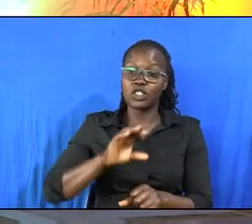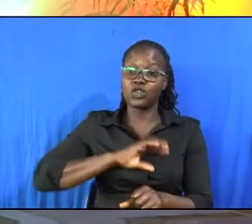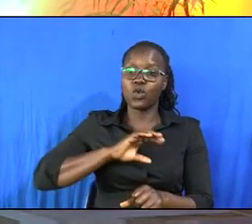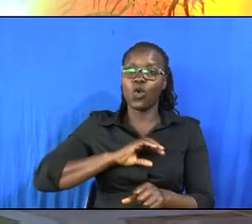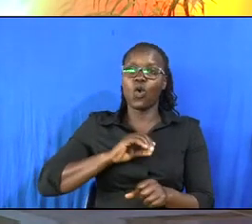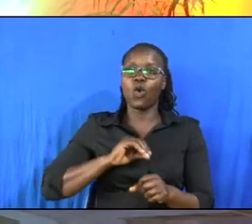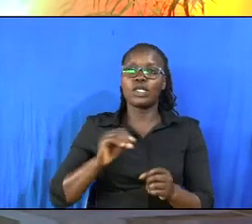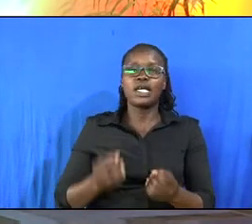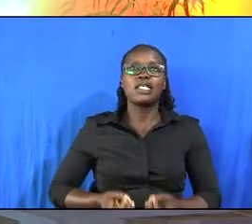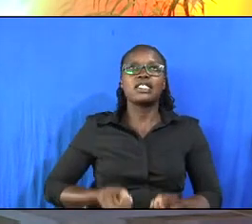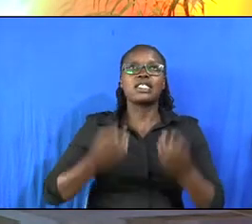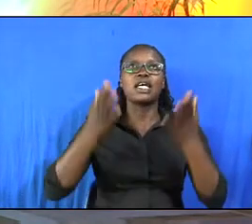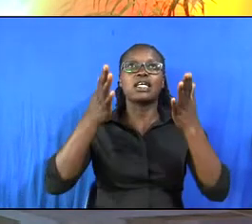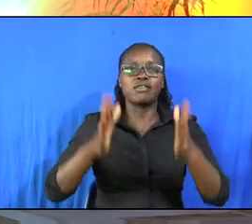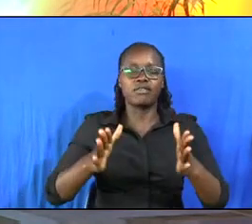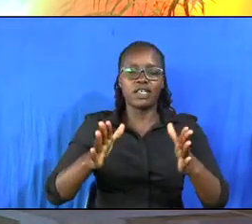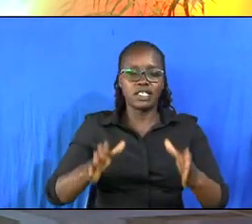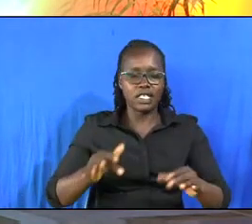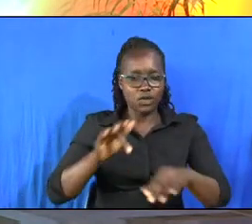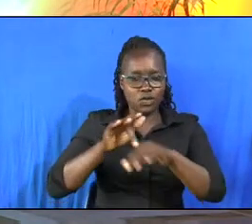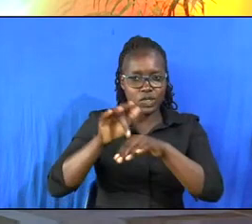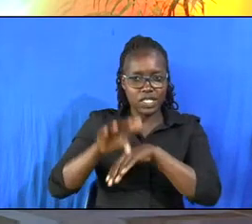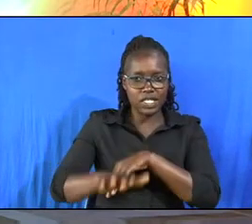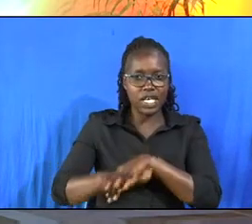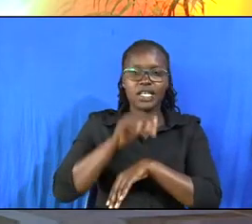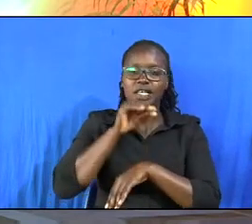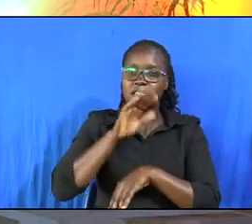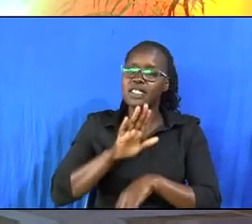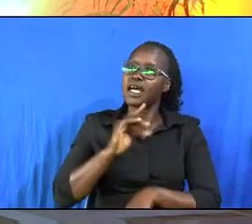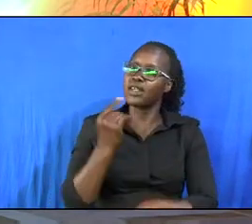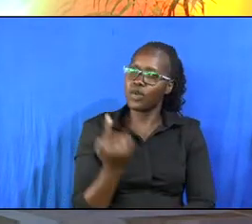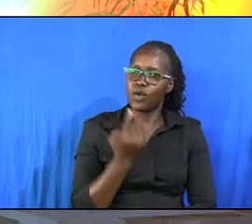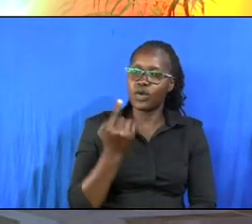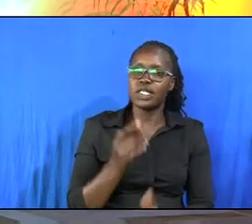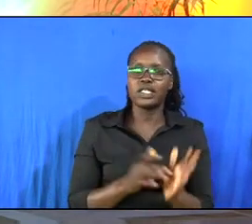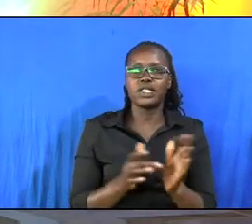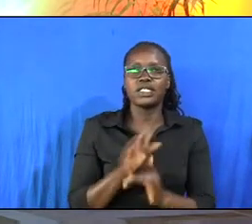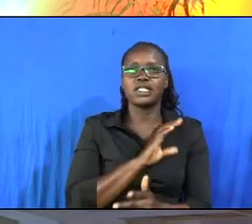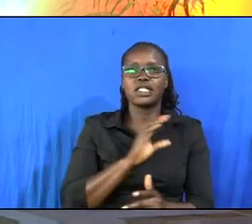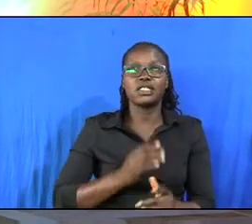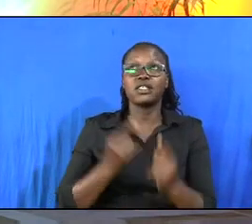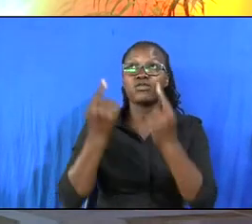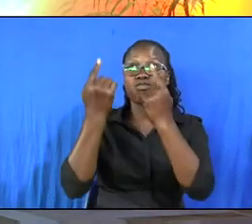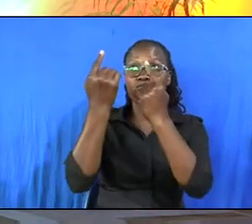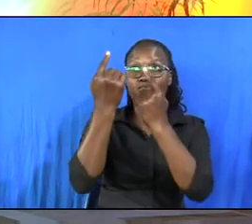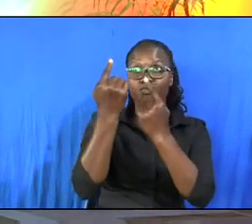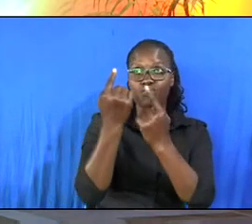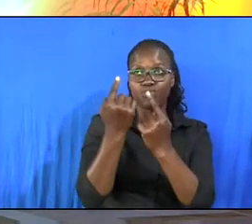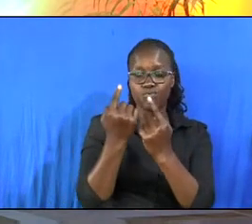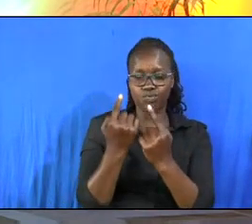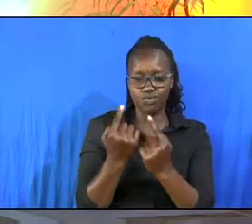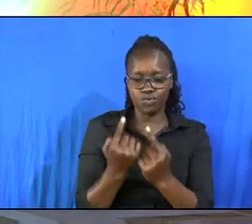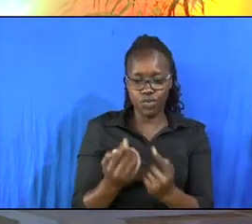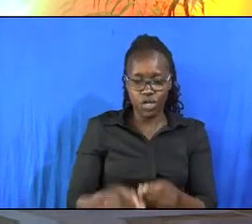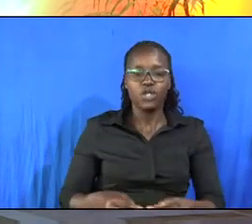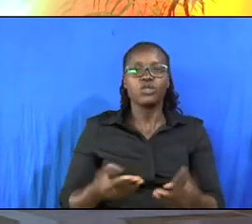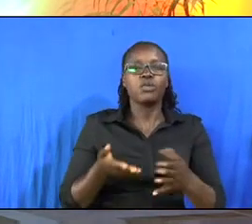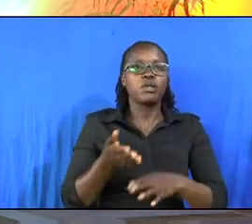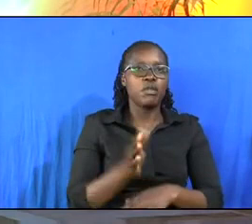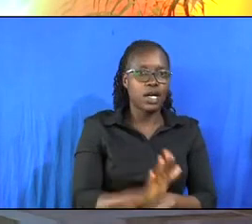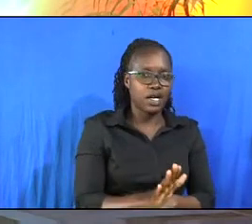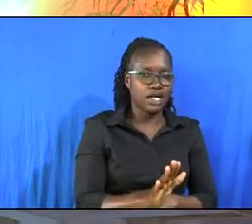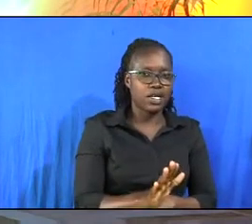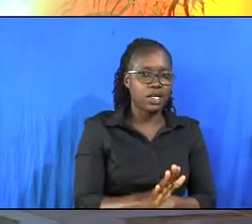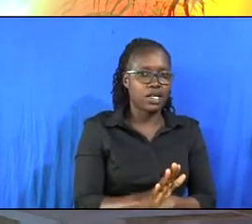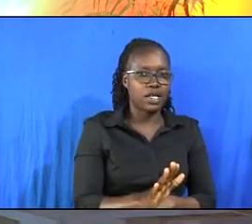sacrifice whom he was going to send his own son jesus christ who was going to come down to bring back